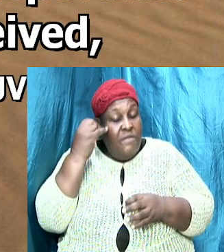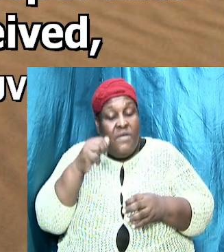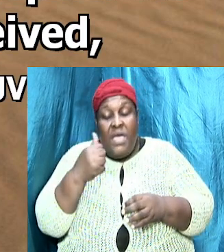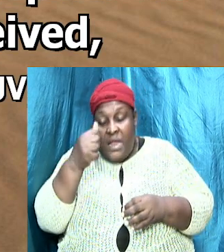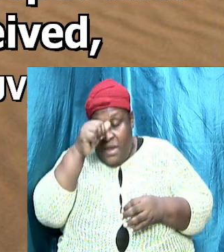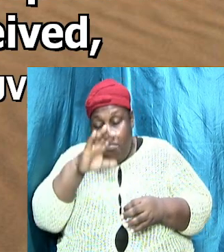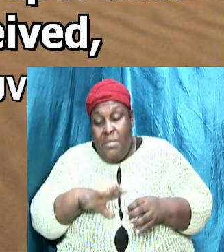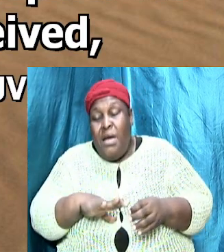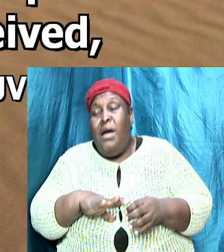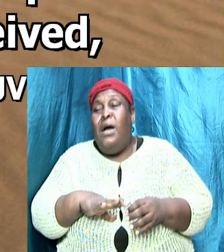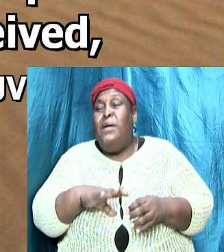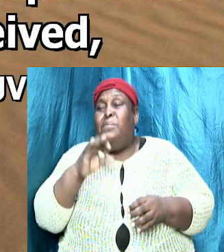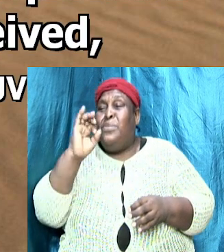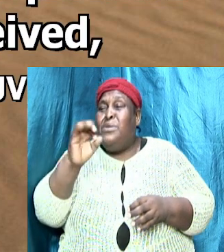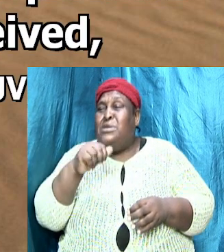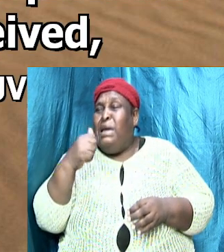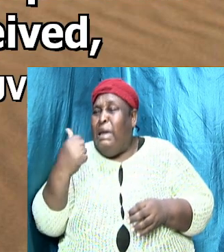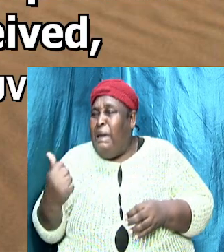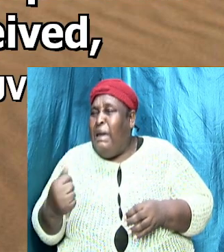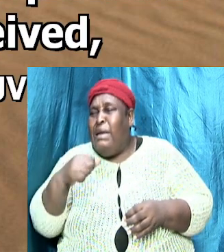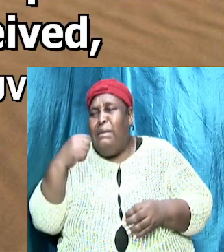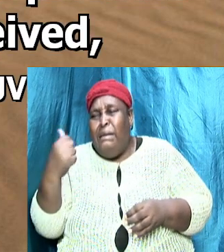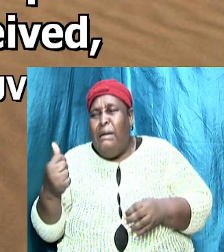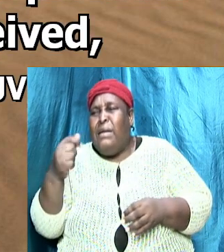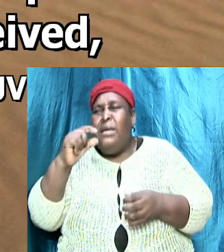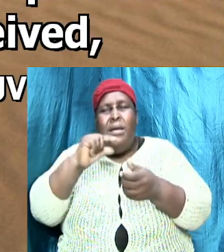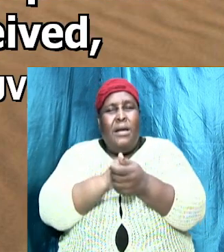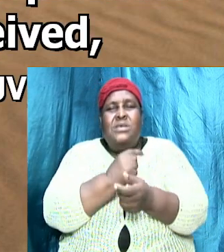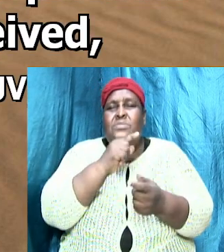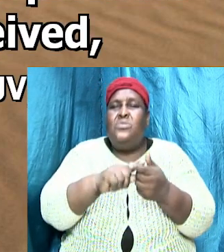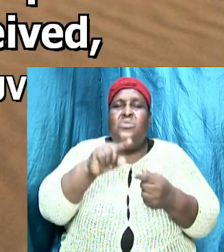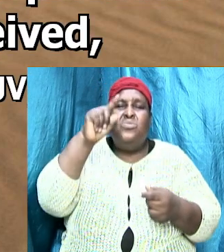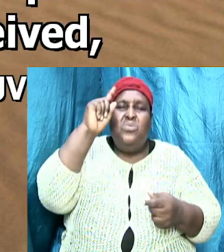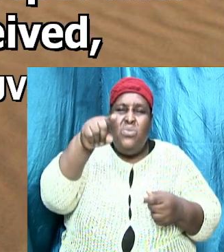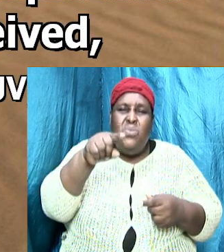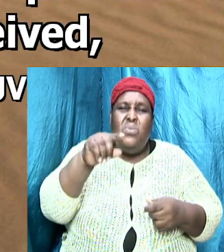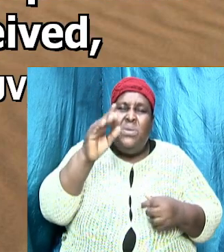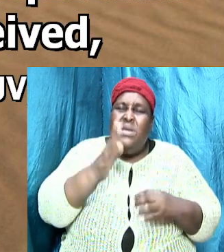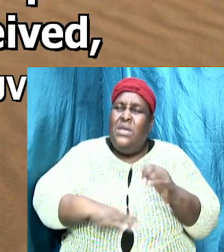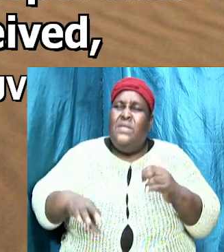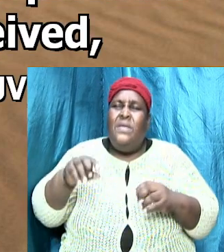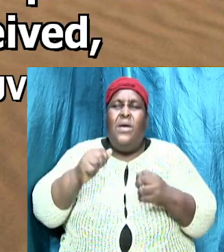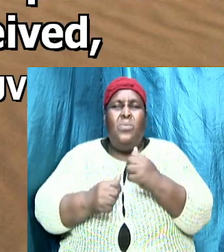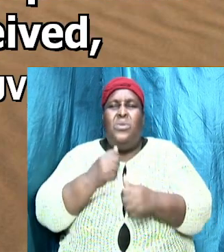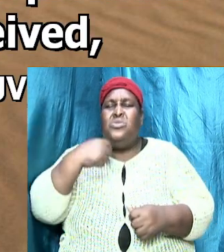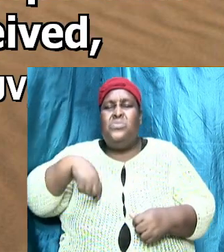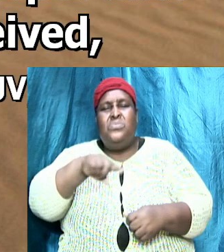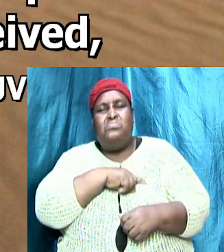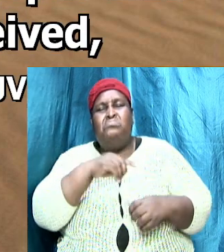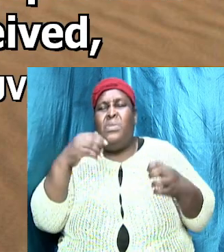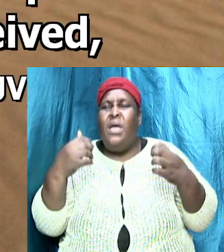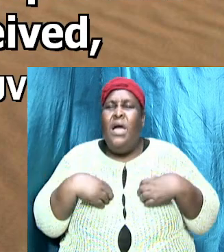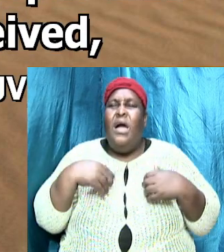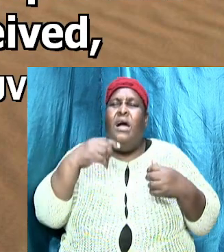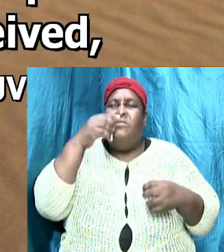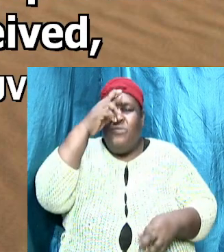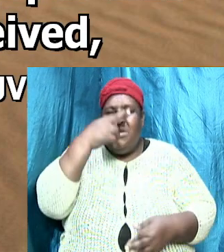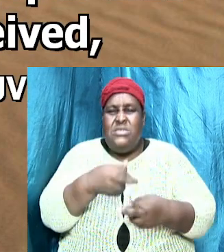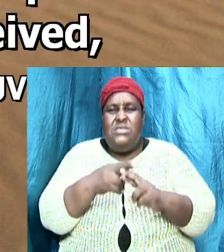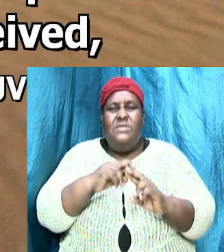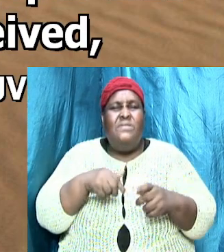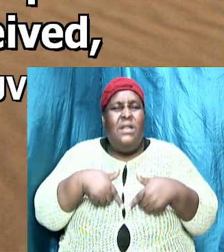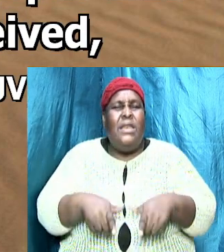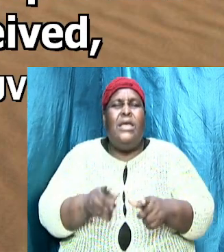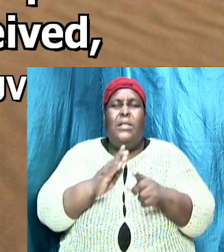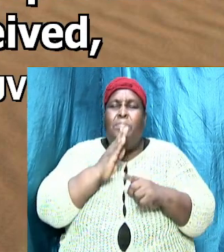than that he have received let him be a curse the faith that is